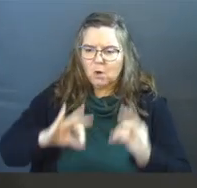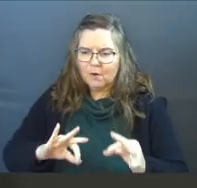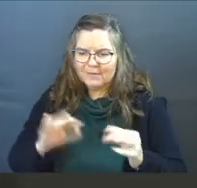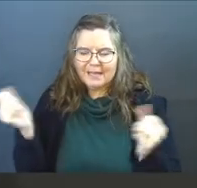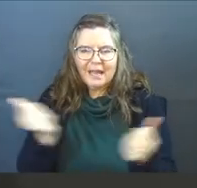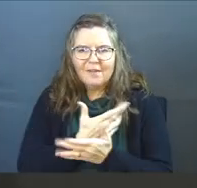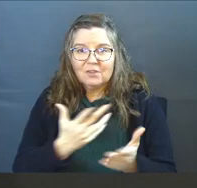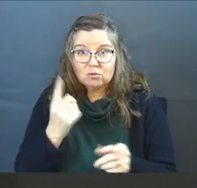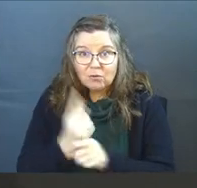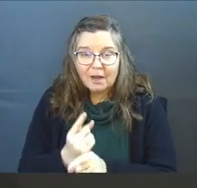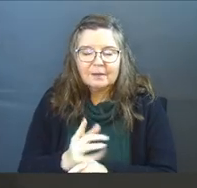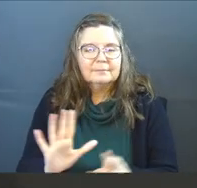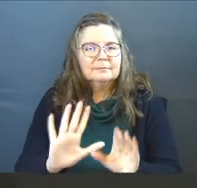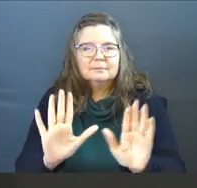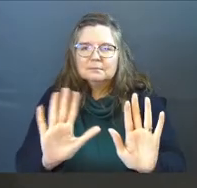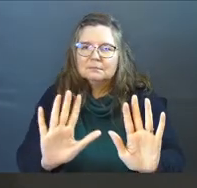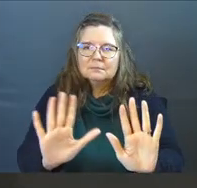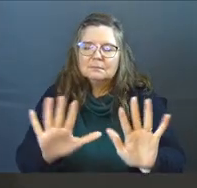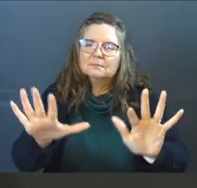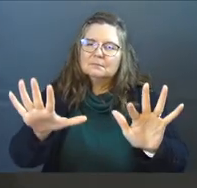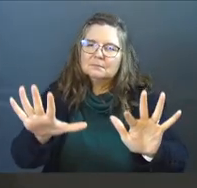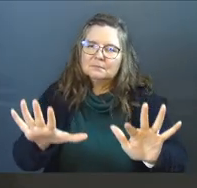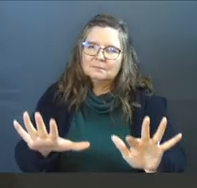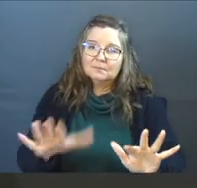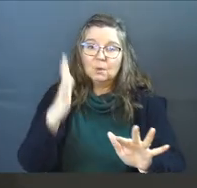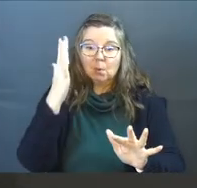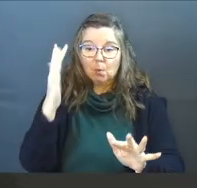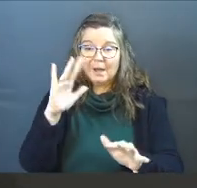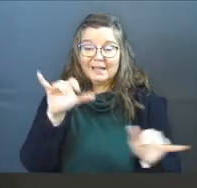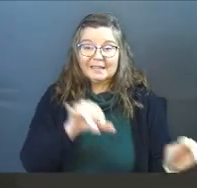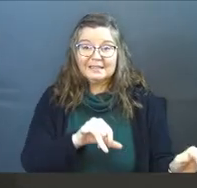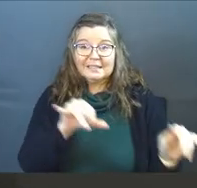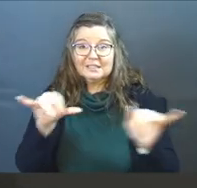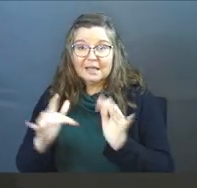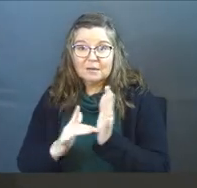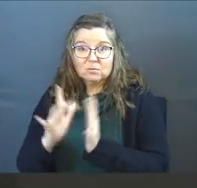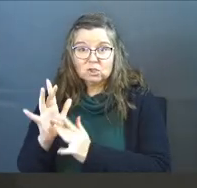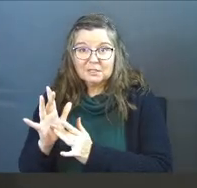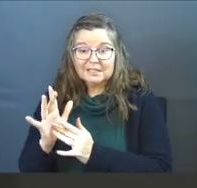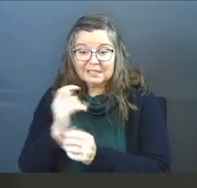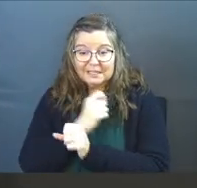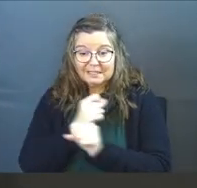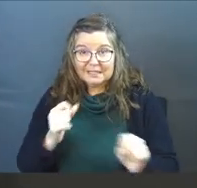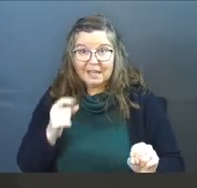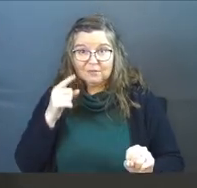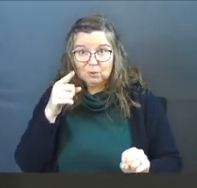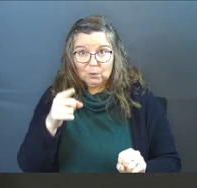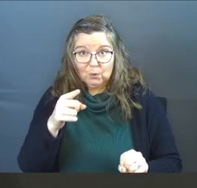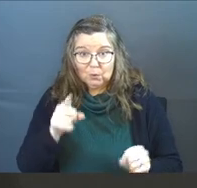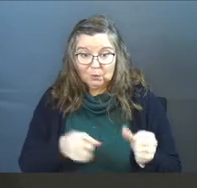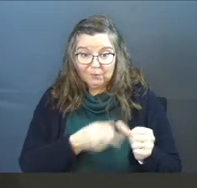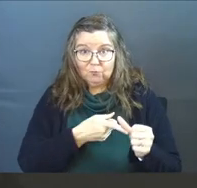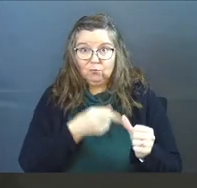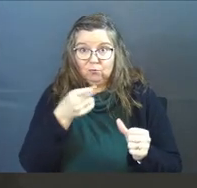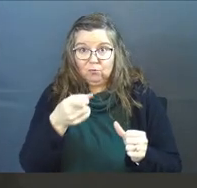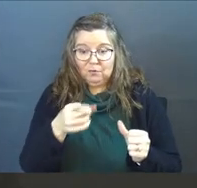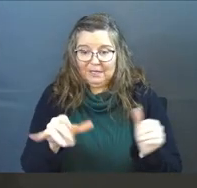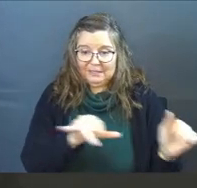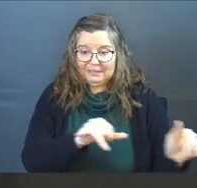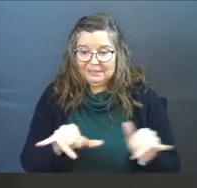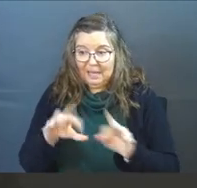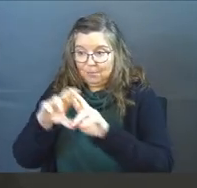be perfect in everything, right? No, because the same Jesus that saved you, and the same